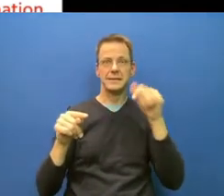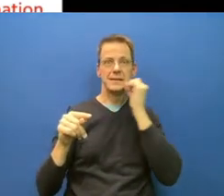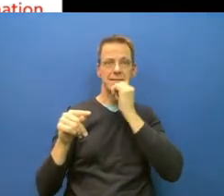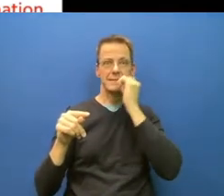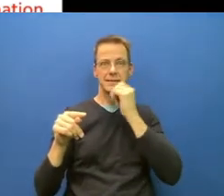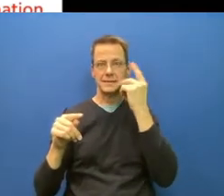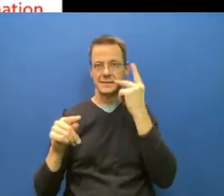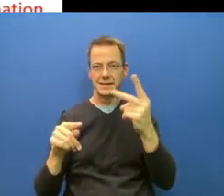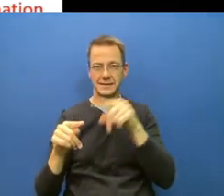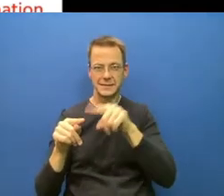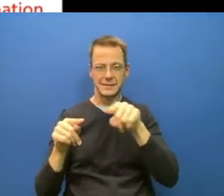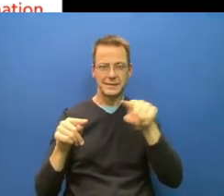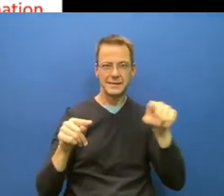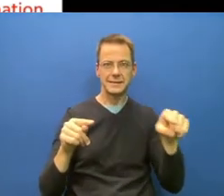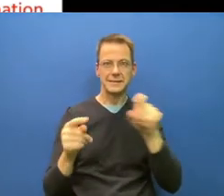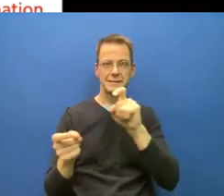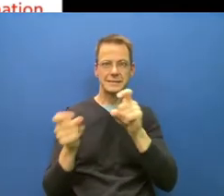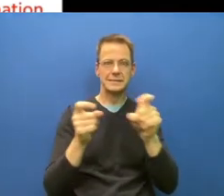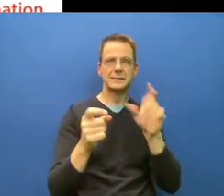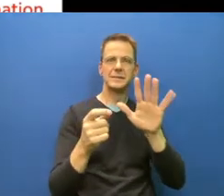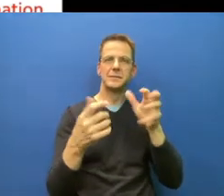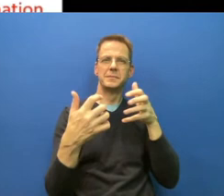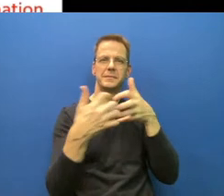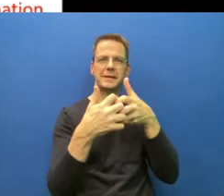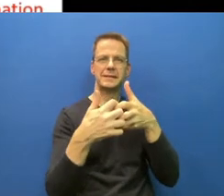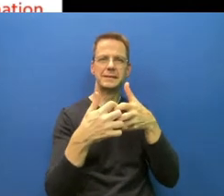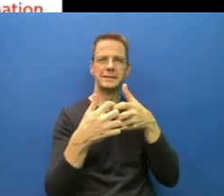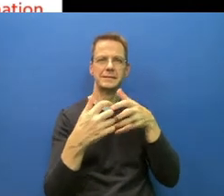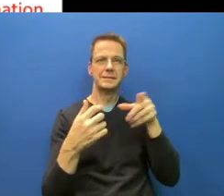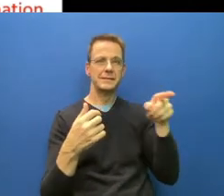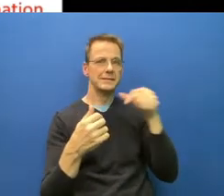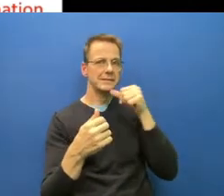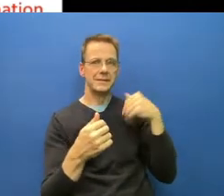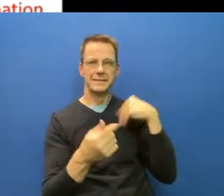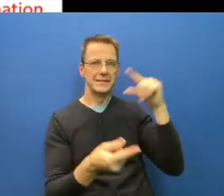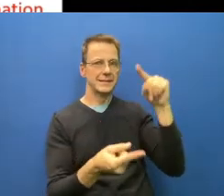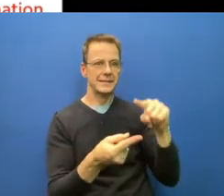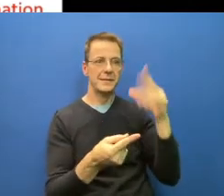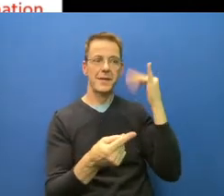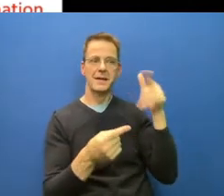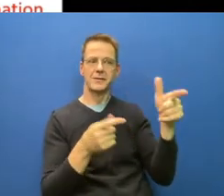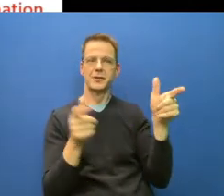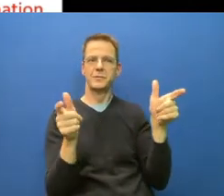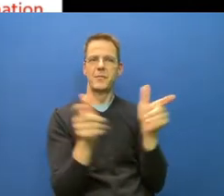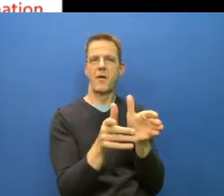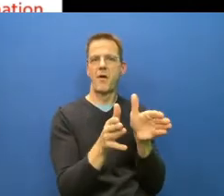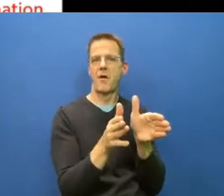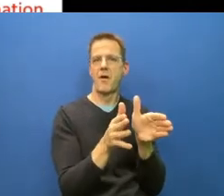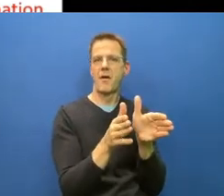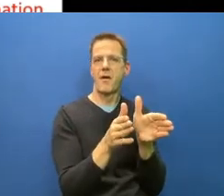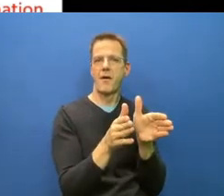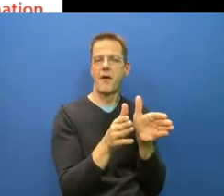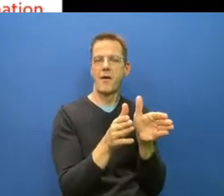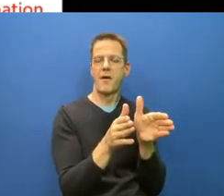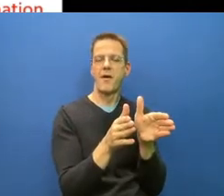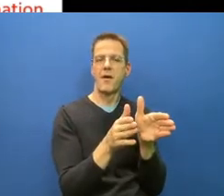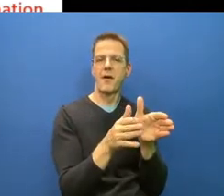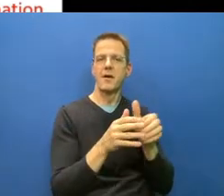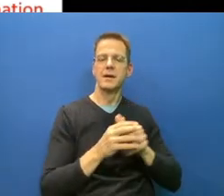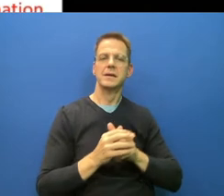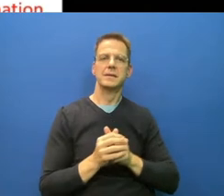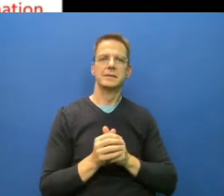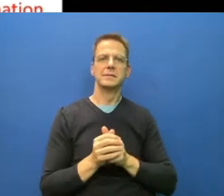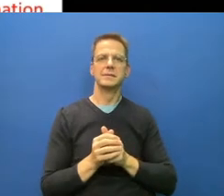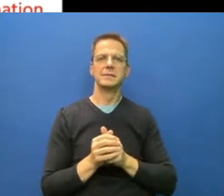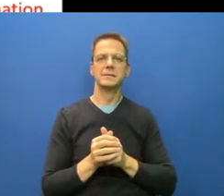are smaller. They, it's adjusted. They have less because they have elimination policy. And the gray lines are six COVID provinces.